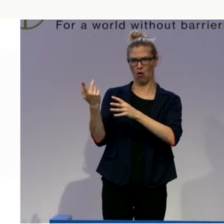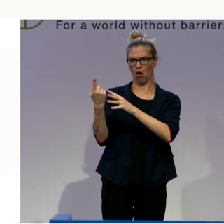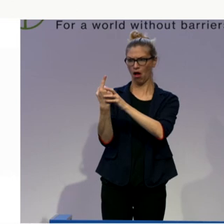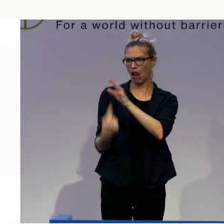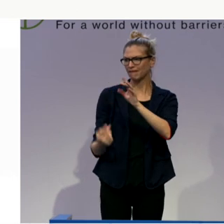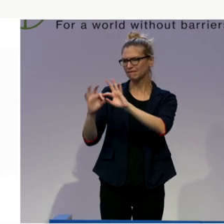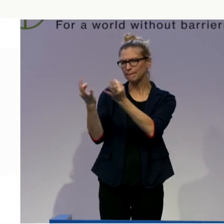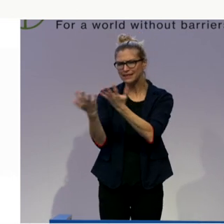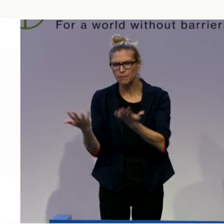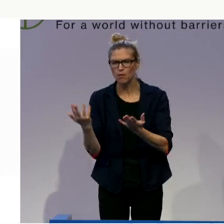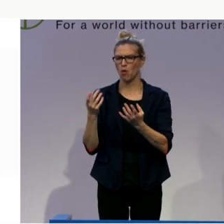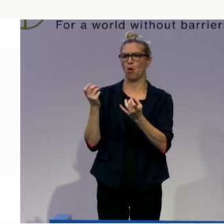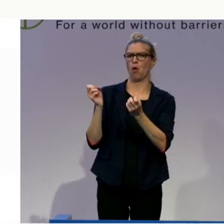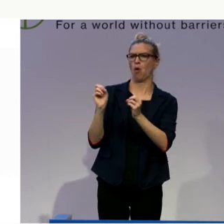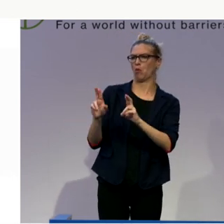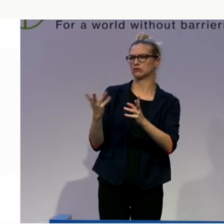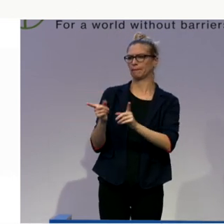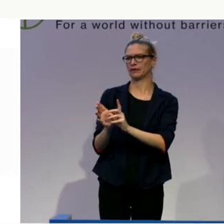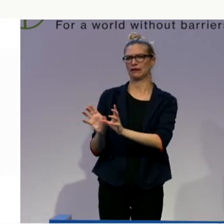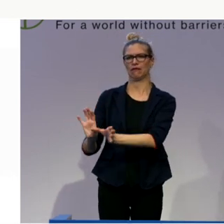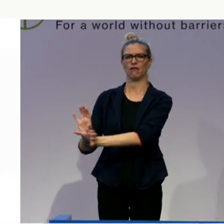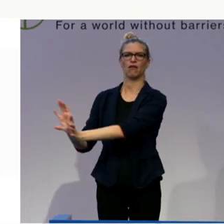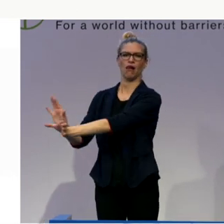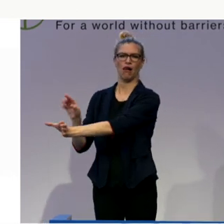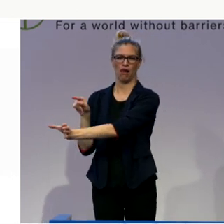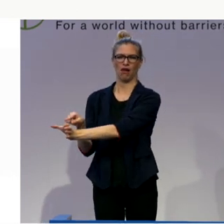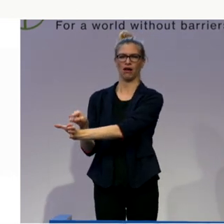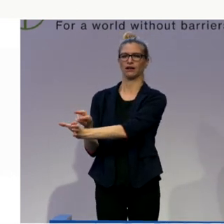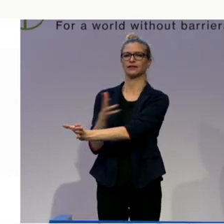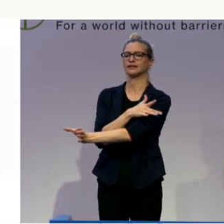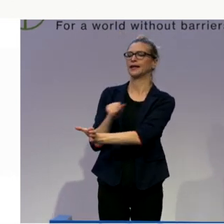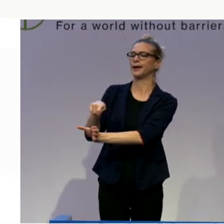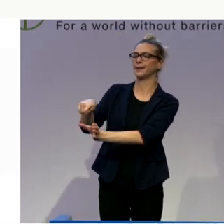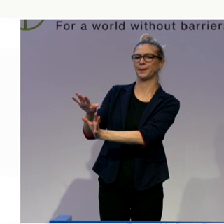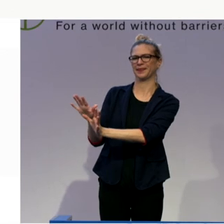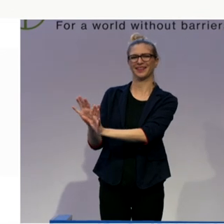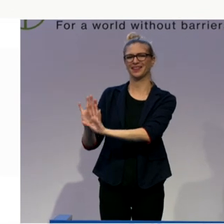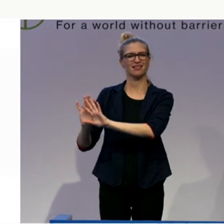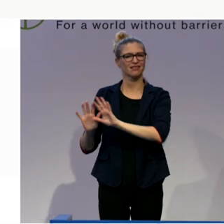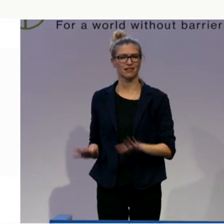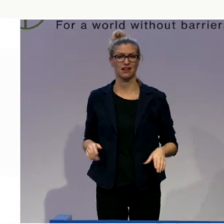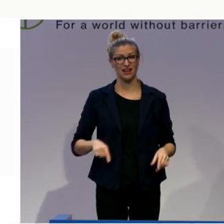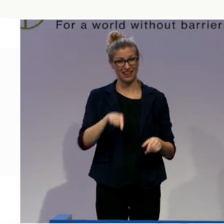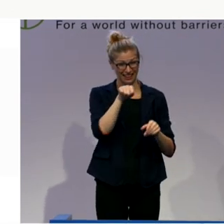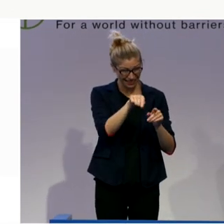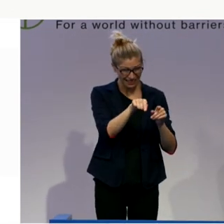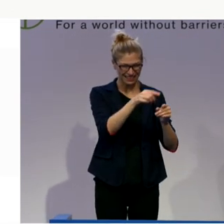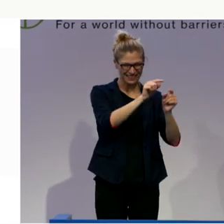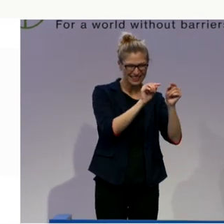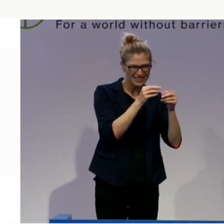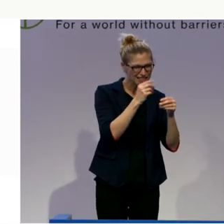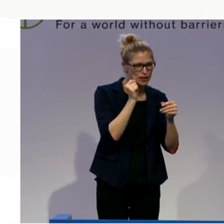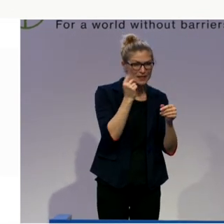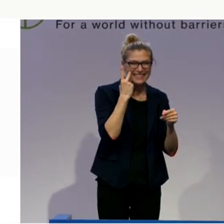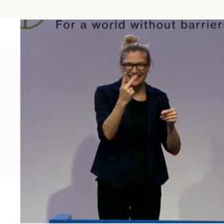come to the situation that a person has big problems in participation, in general in participation.